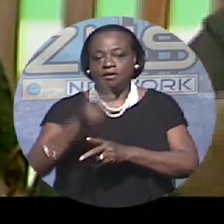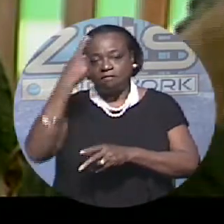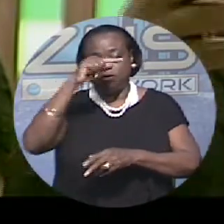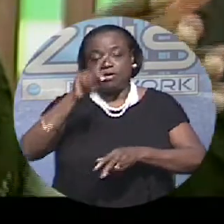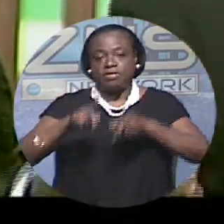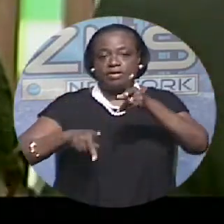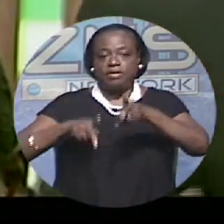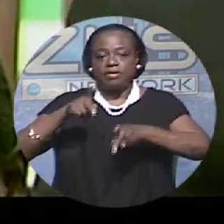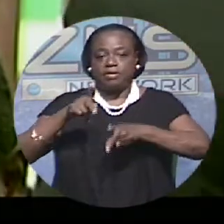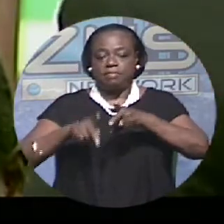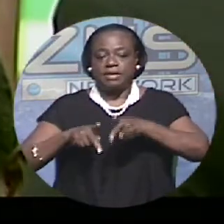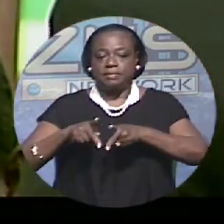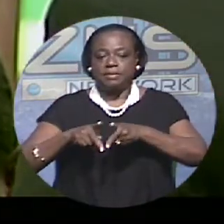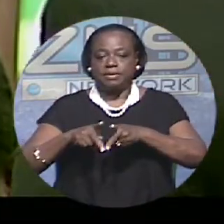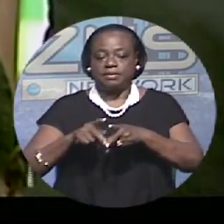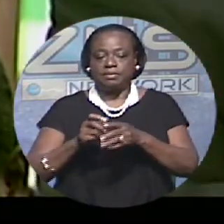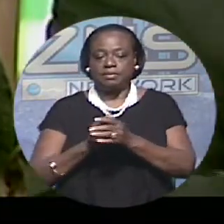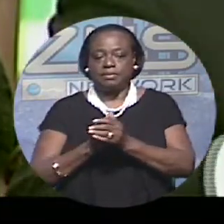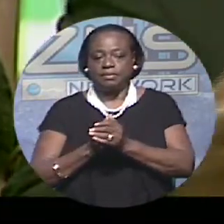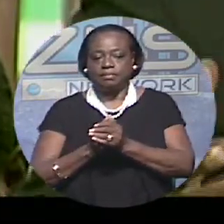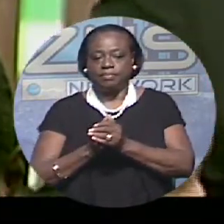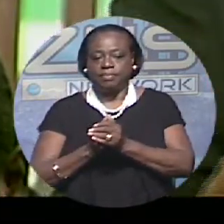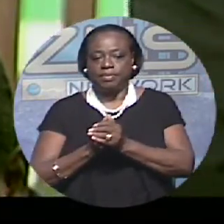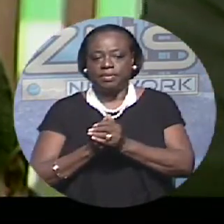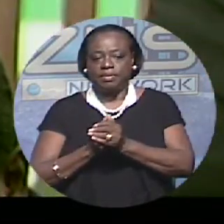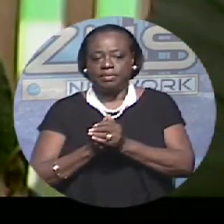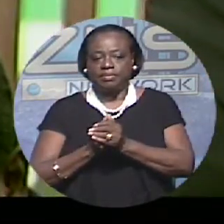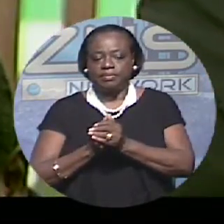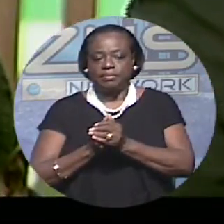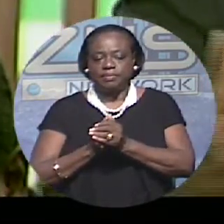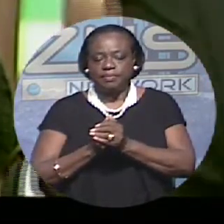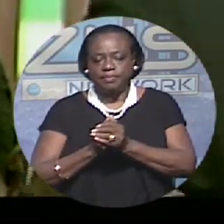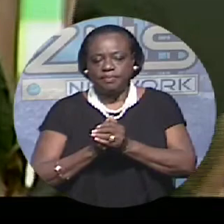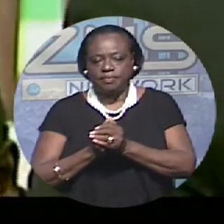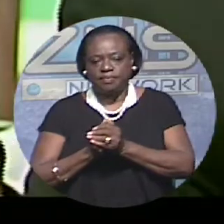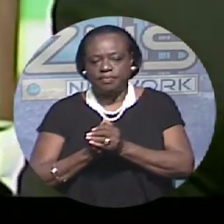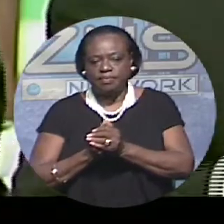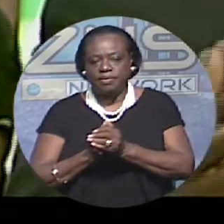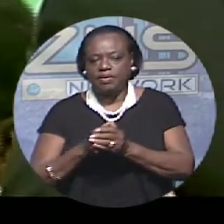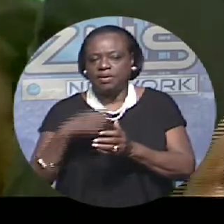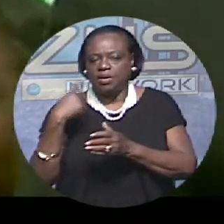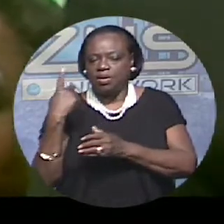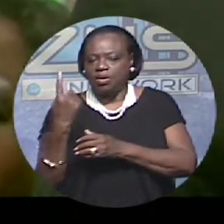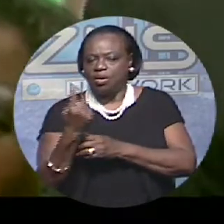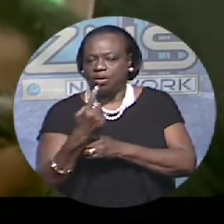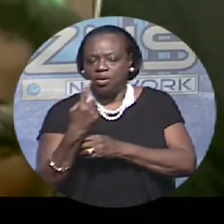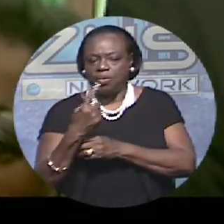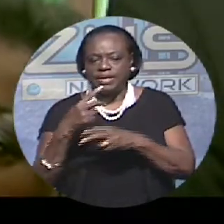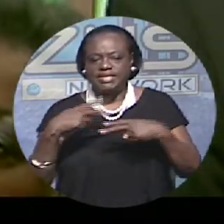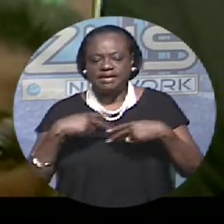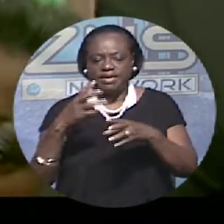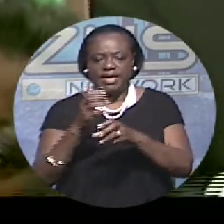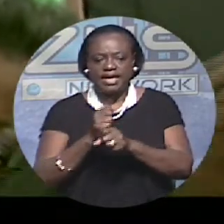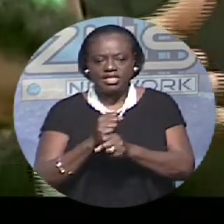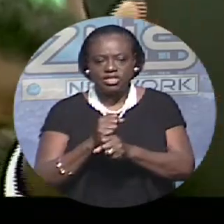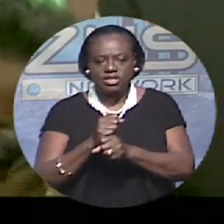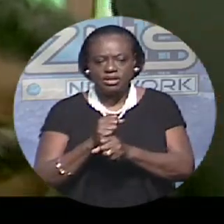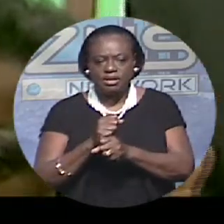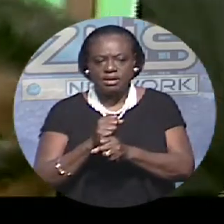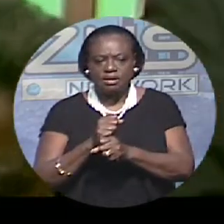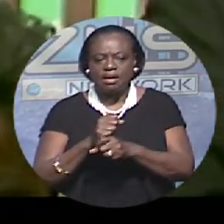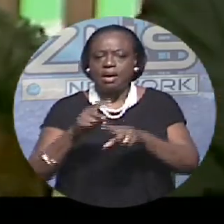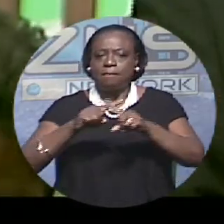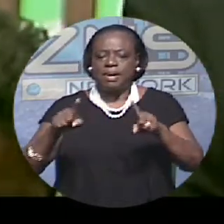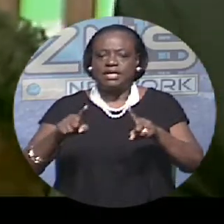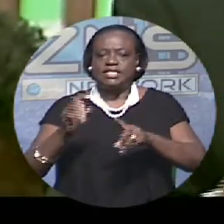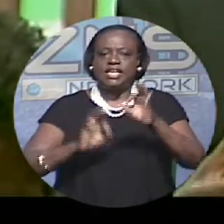and the poor of those jurisdictions, it was all fought for challenges. You always have challenges in these markets. But if you just sit